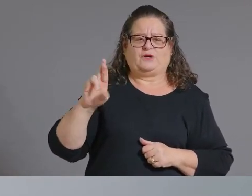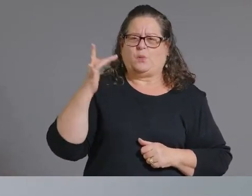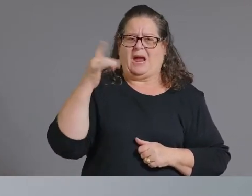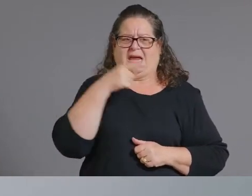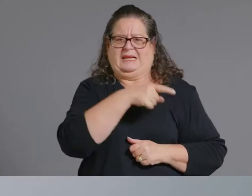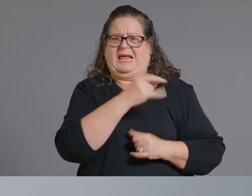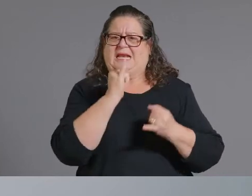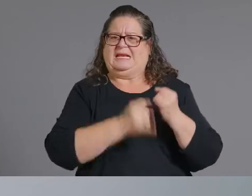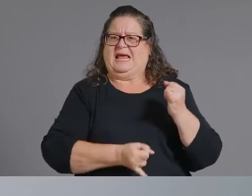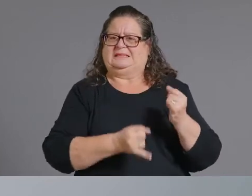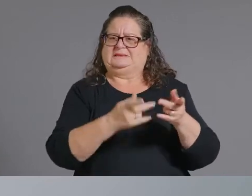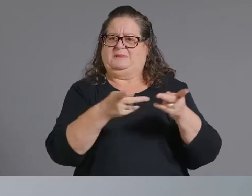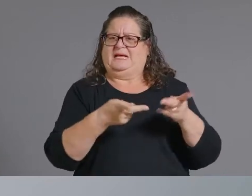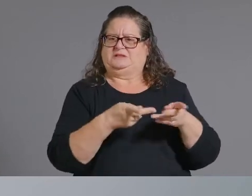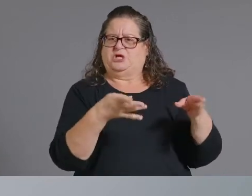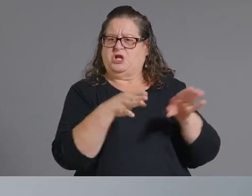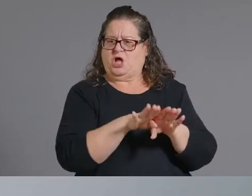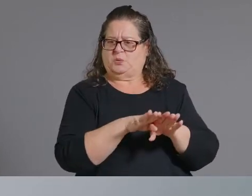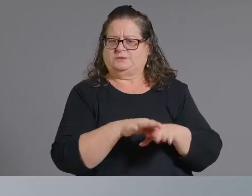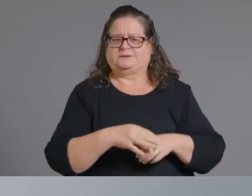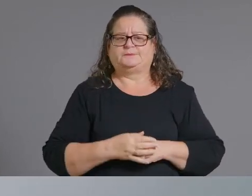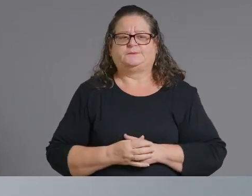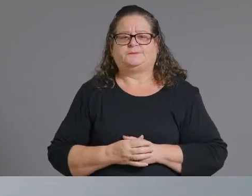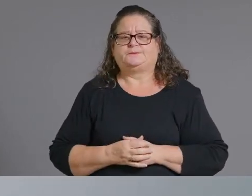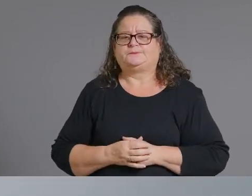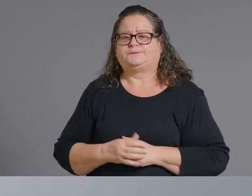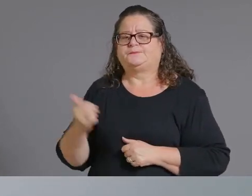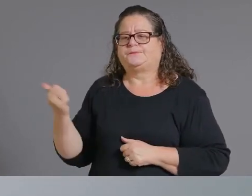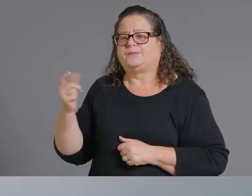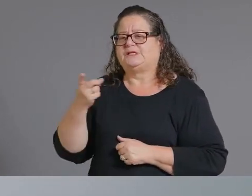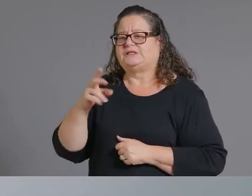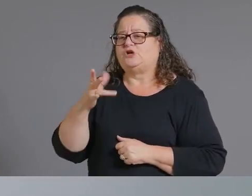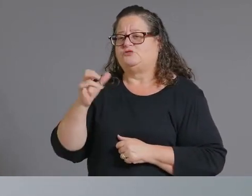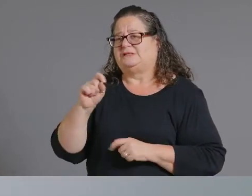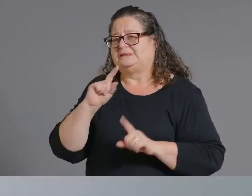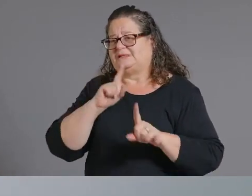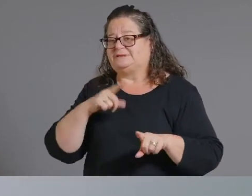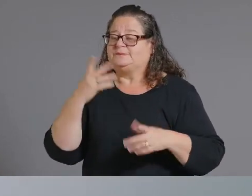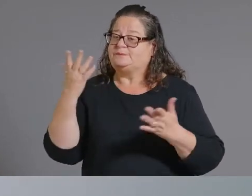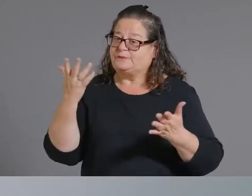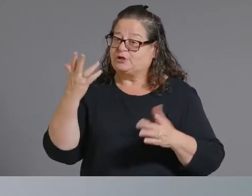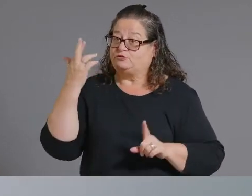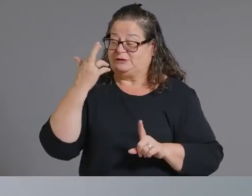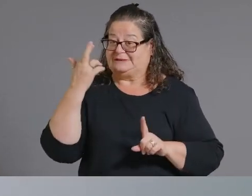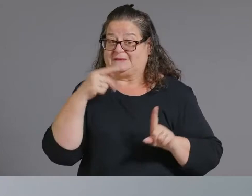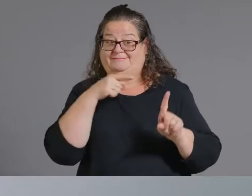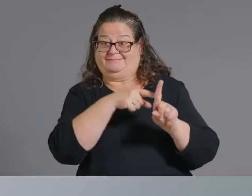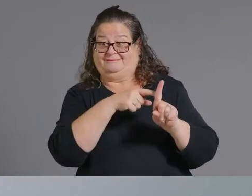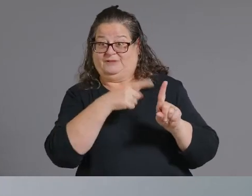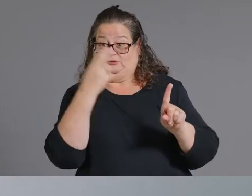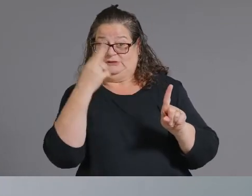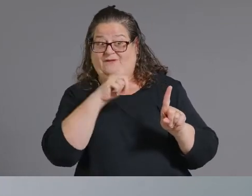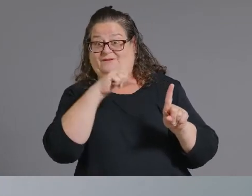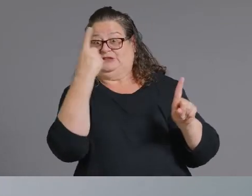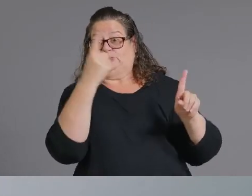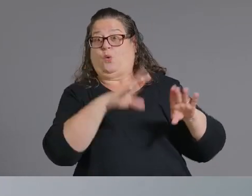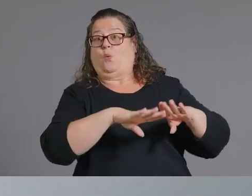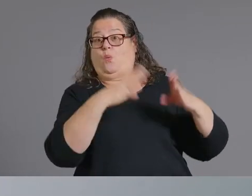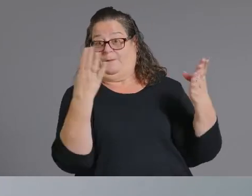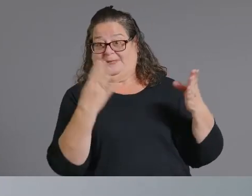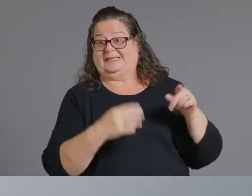was well one it was you know state farm was the first to open glendale uh you know we've been